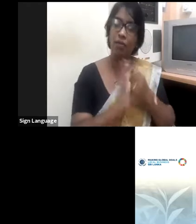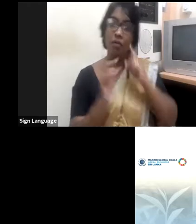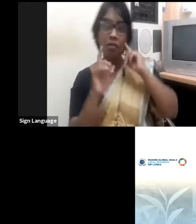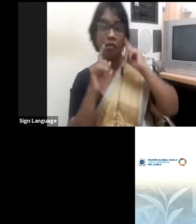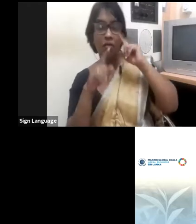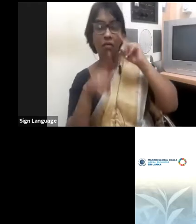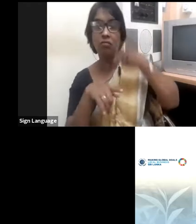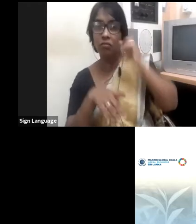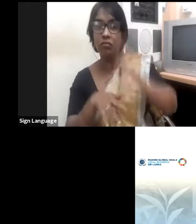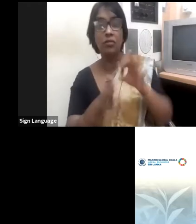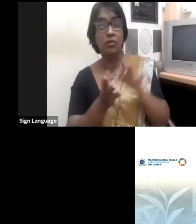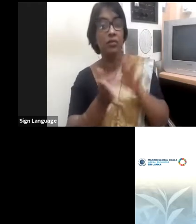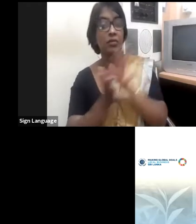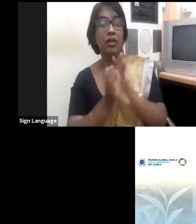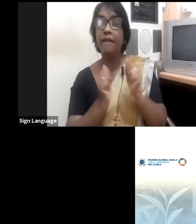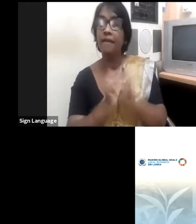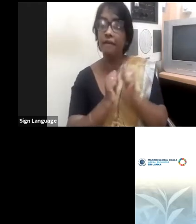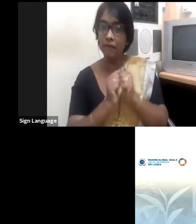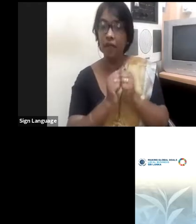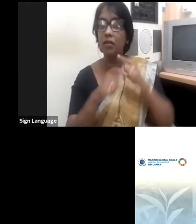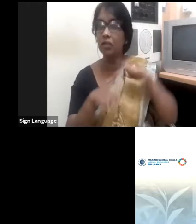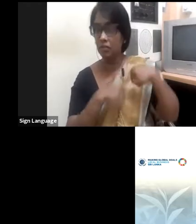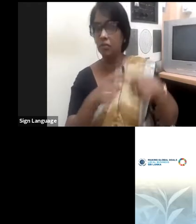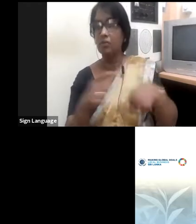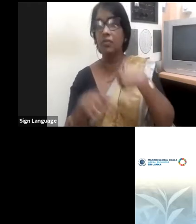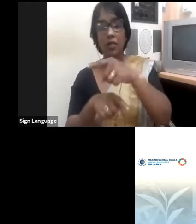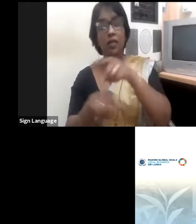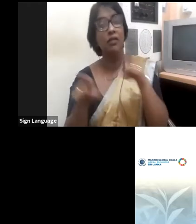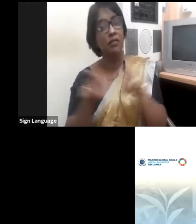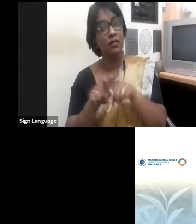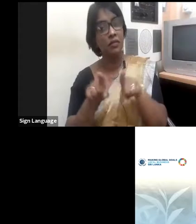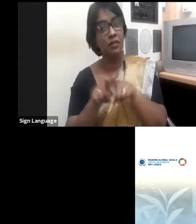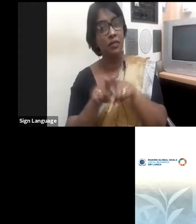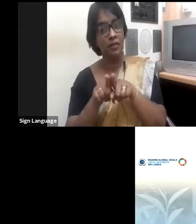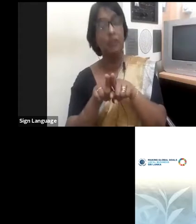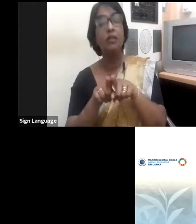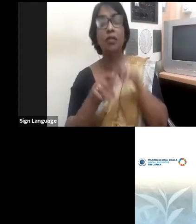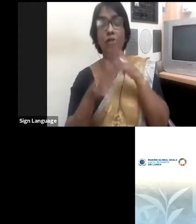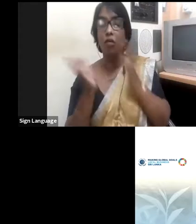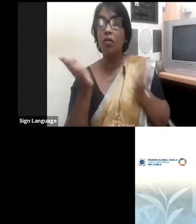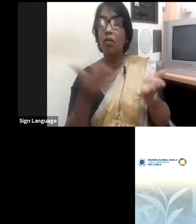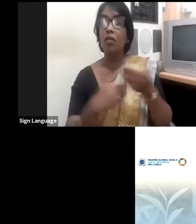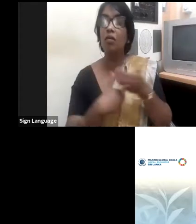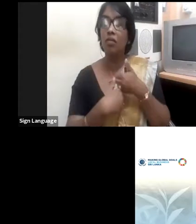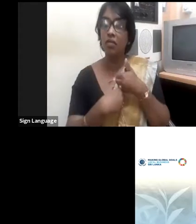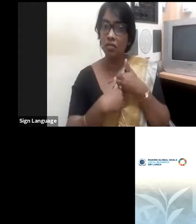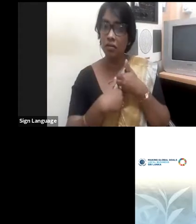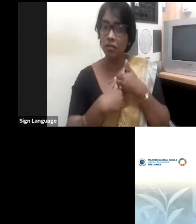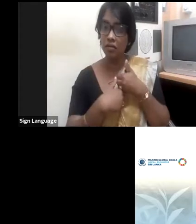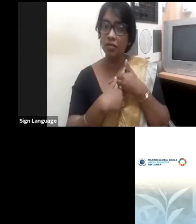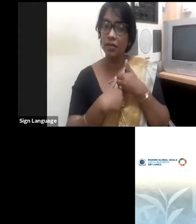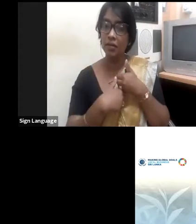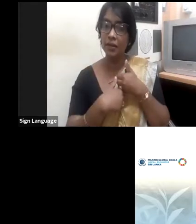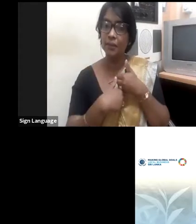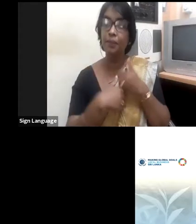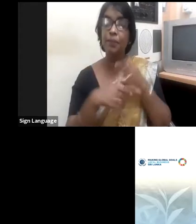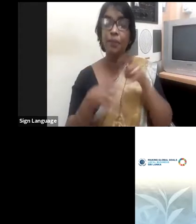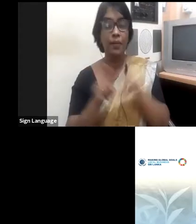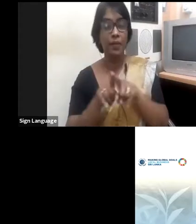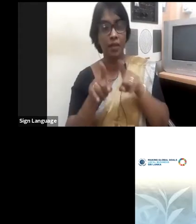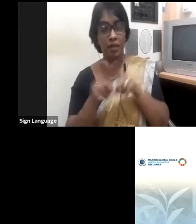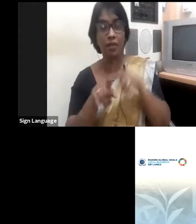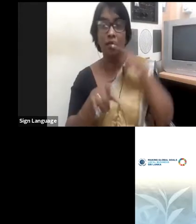without compromising, to come to the best possible level when you think of the overall objective of the organization.